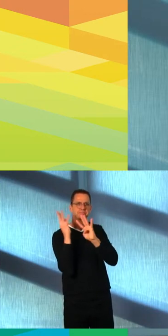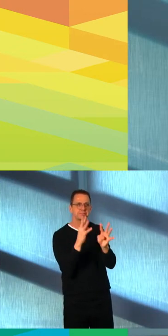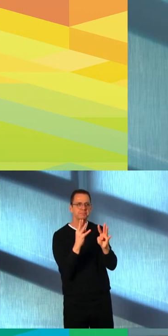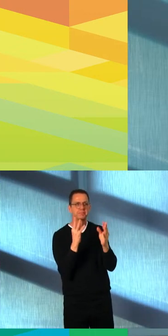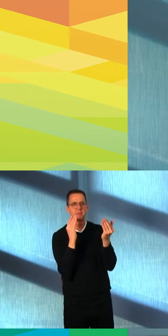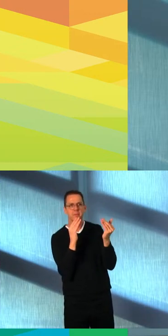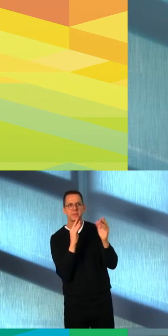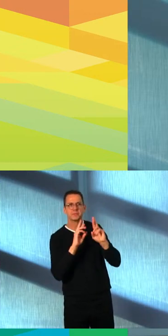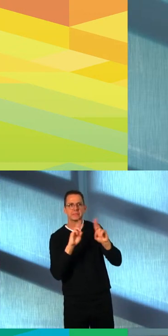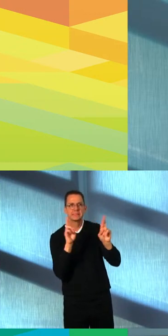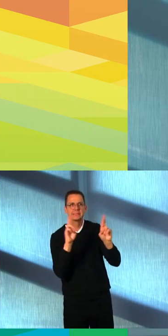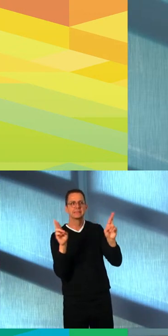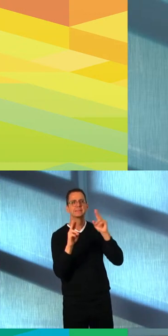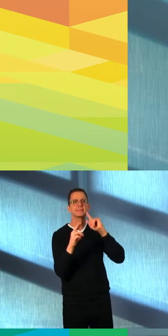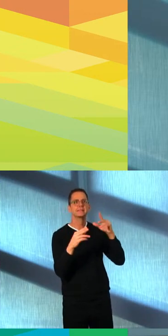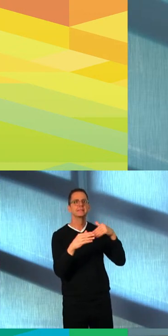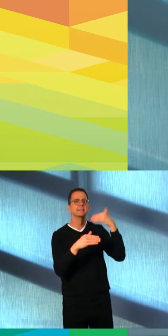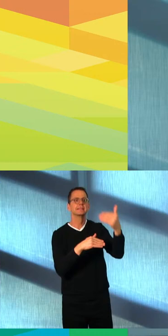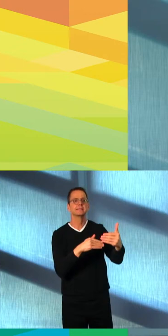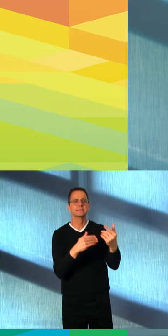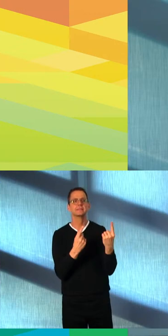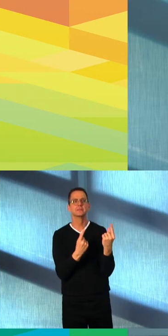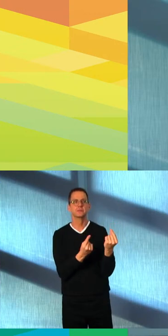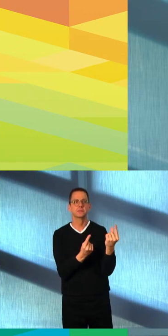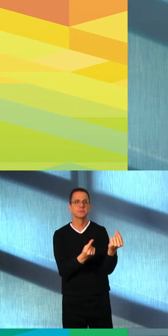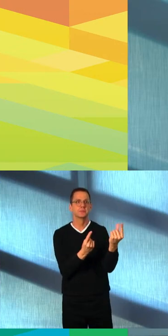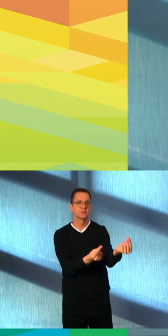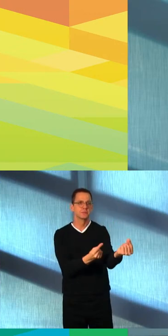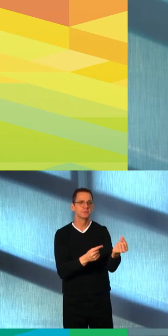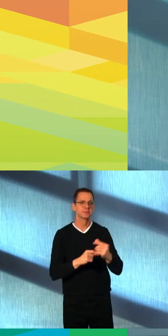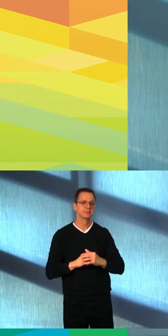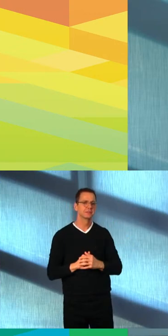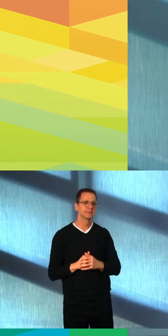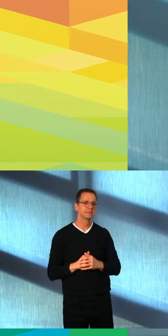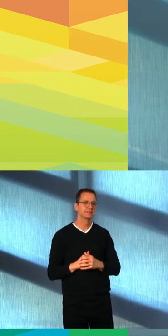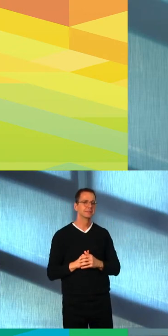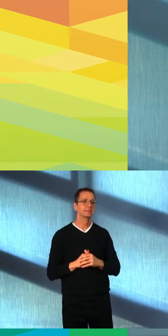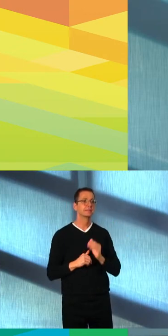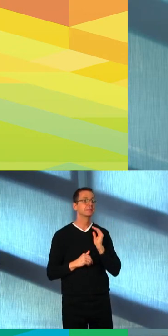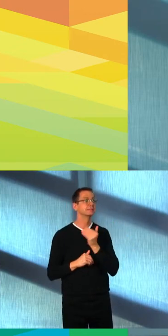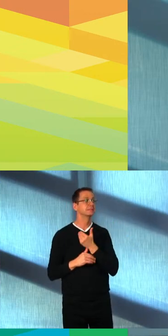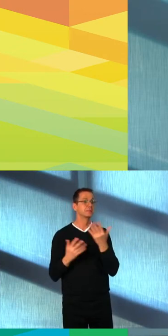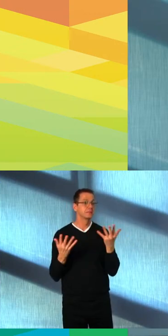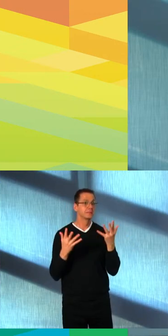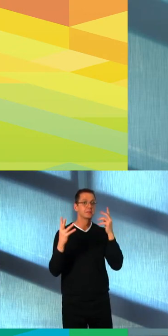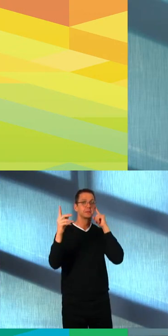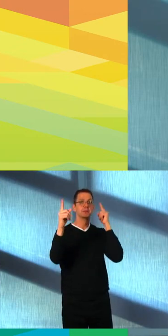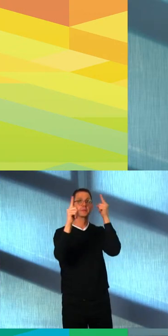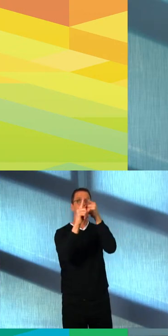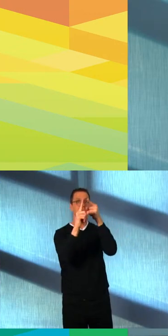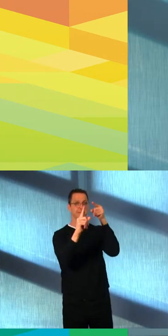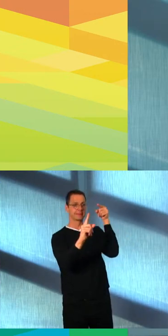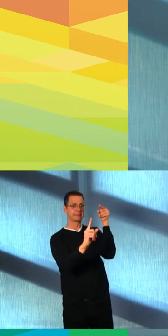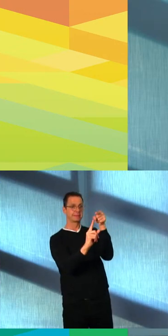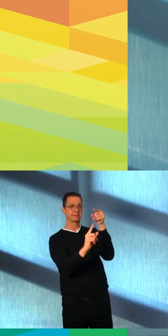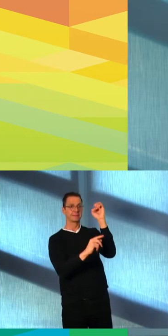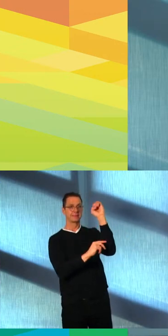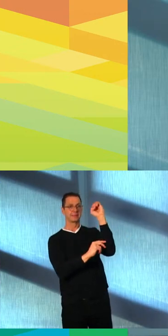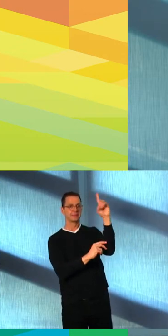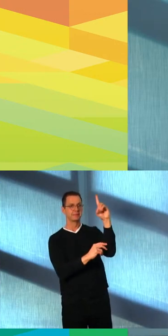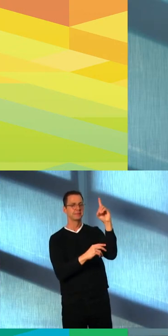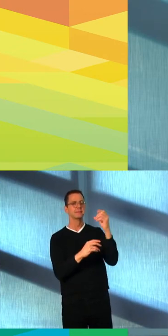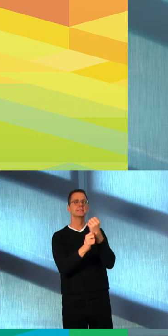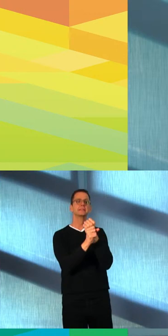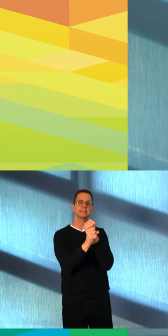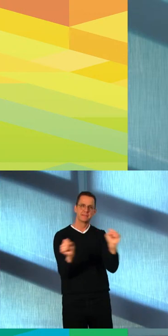the next steps. Our focus is on moving Edmonton towards recovery. We are monitoring the health of Edmontonians,